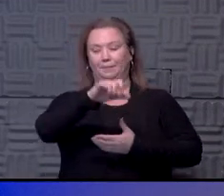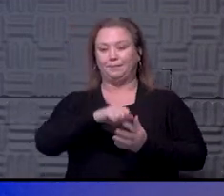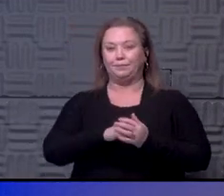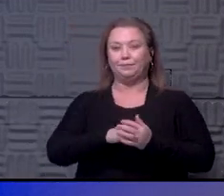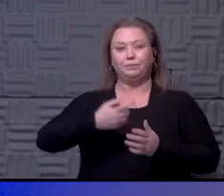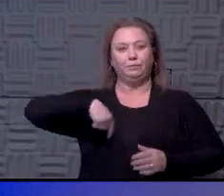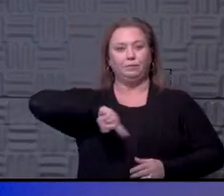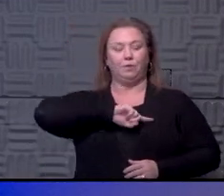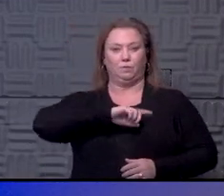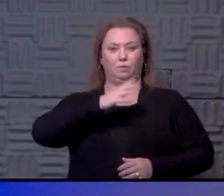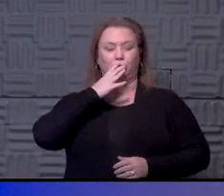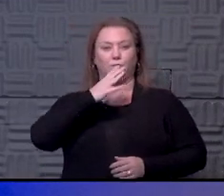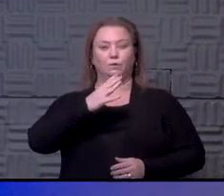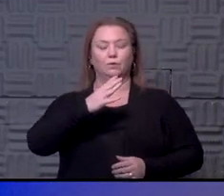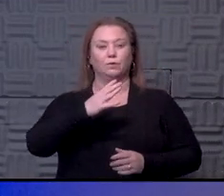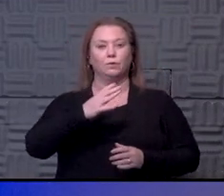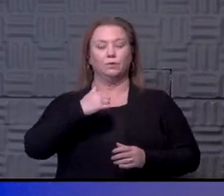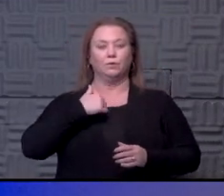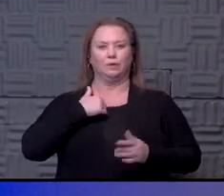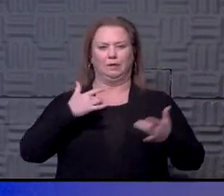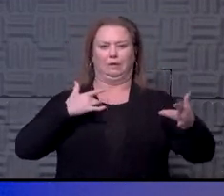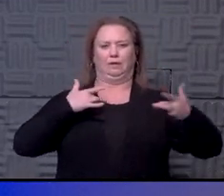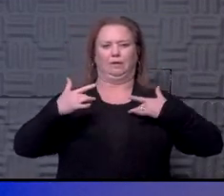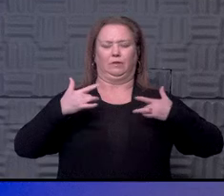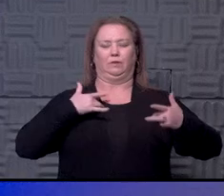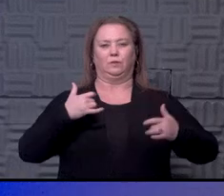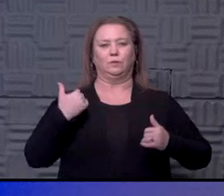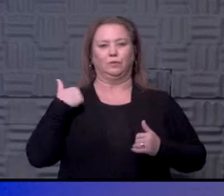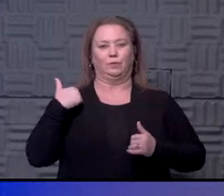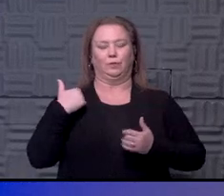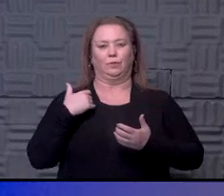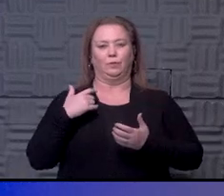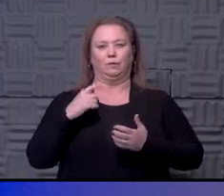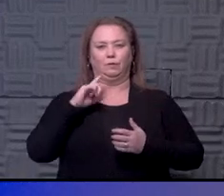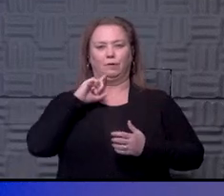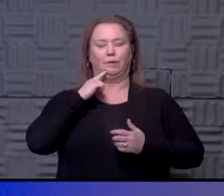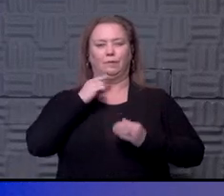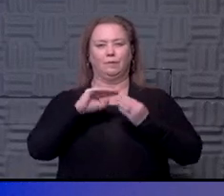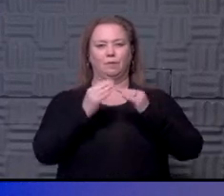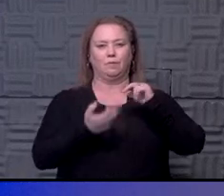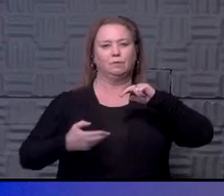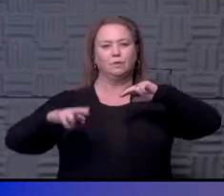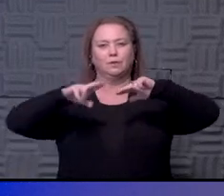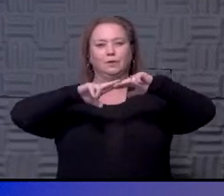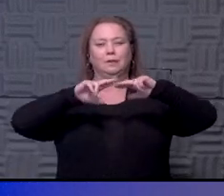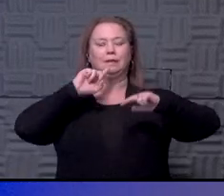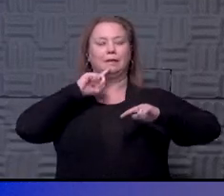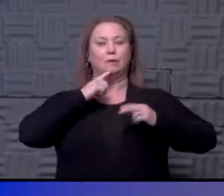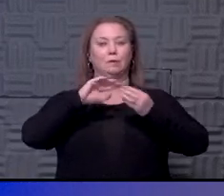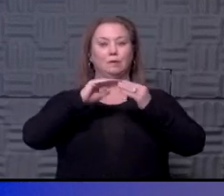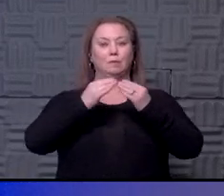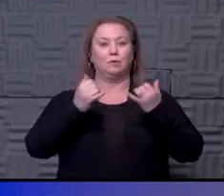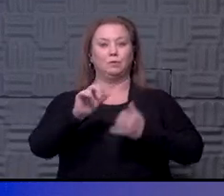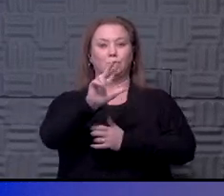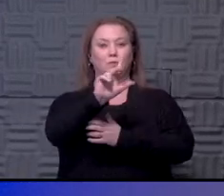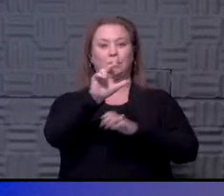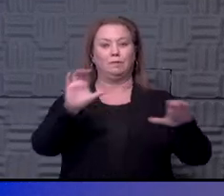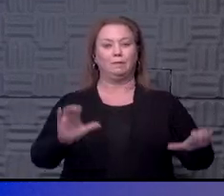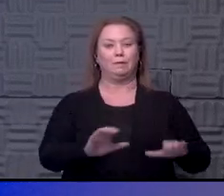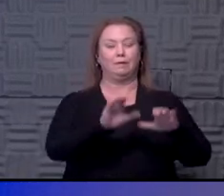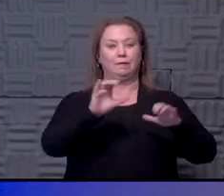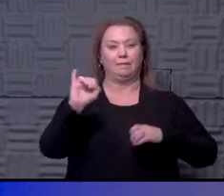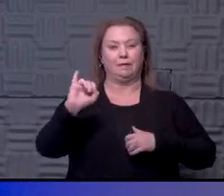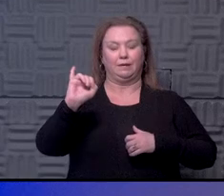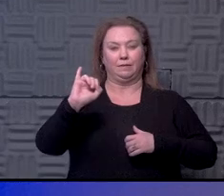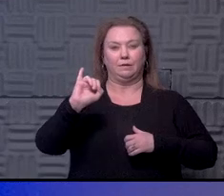You know, we're doing pretty good. Got kind of concerned early in the week when our acute numbers had gone up. Acute numbers today, 23 active infections,